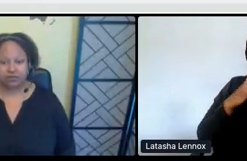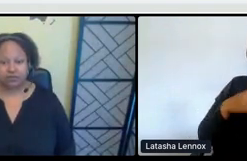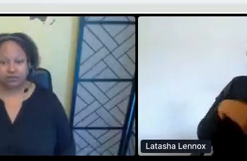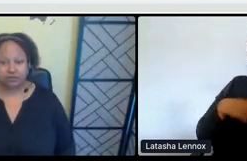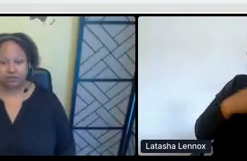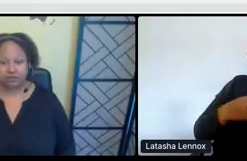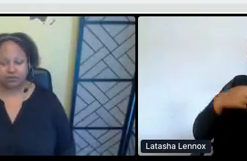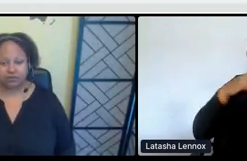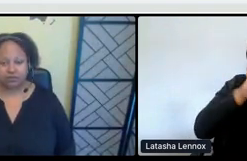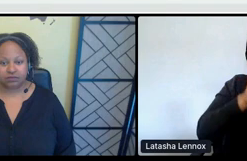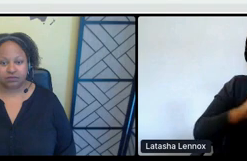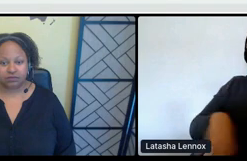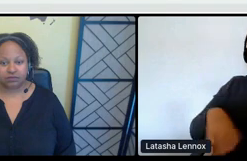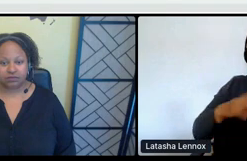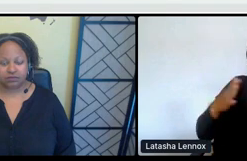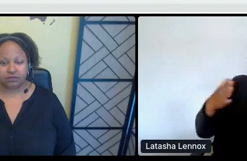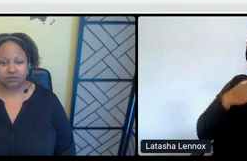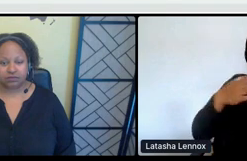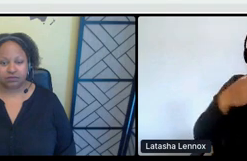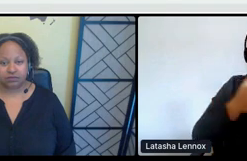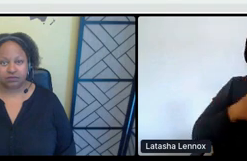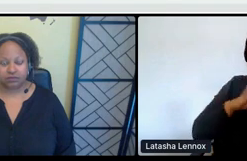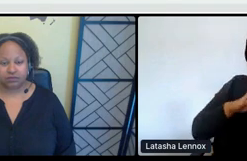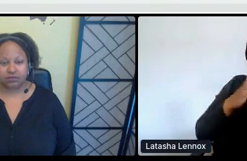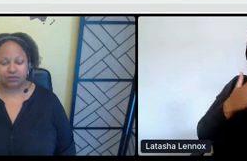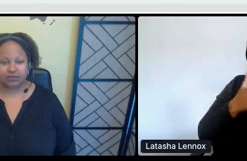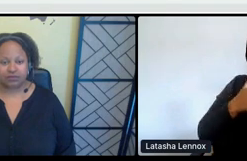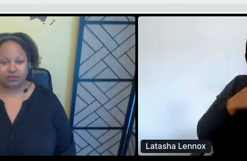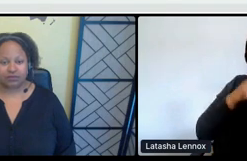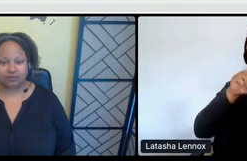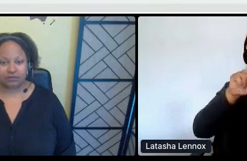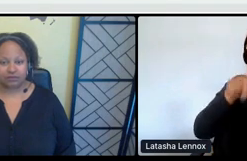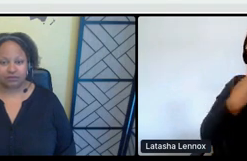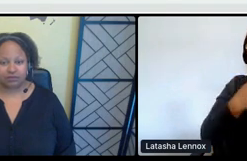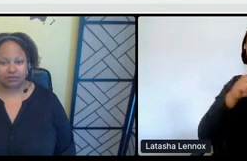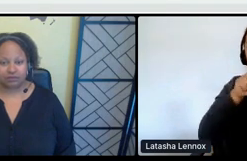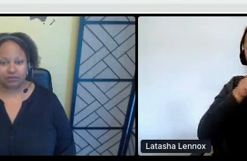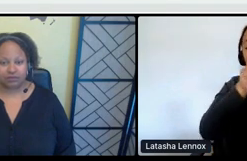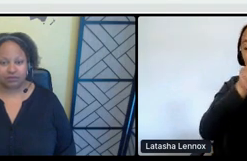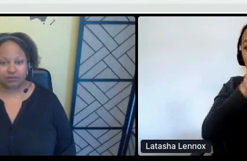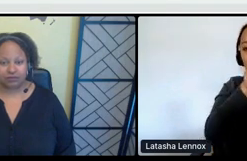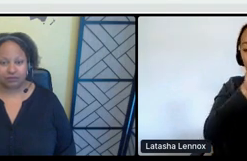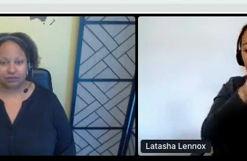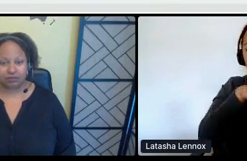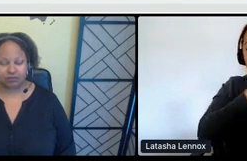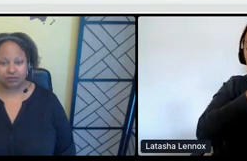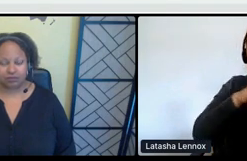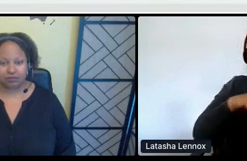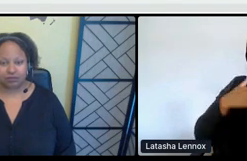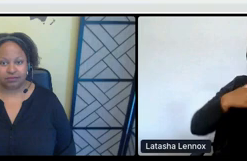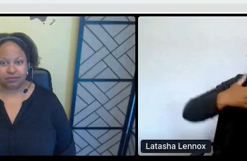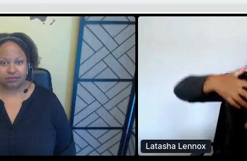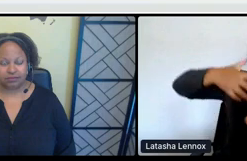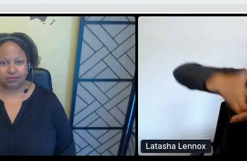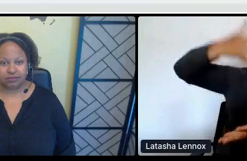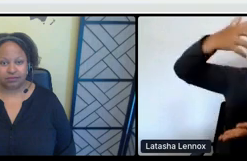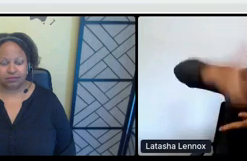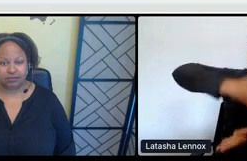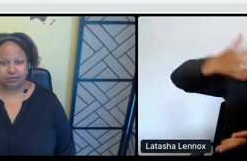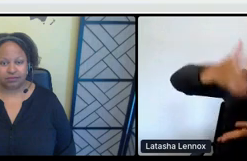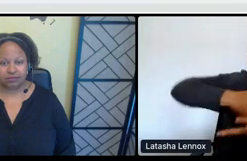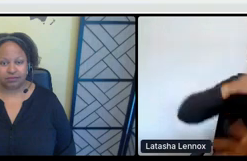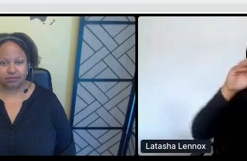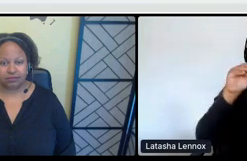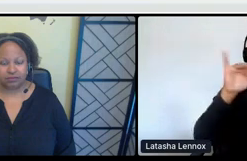hour away from there. And then you see a whole other mining area, um, in Sagdee underground mining. And so